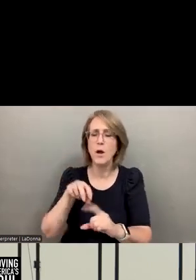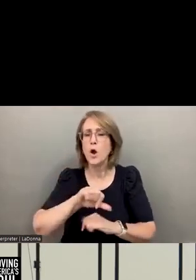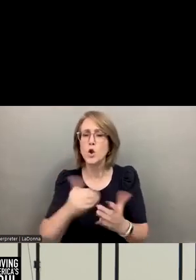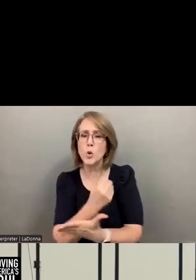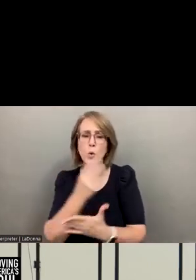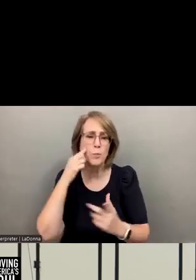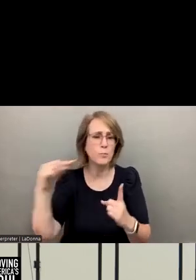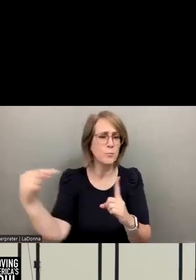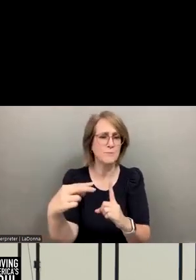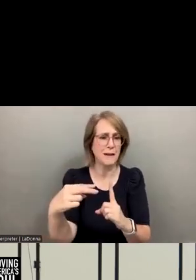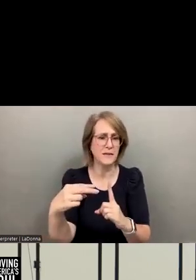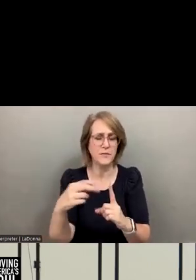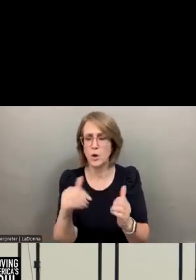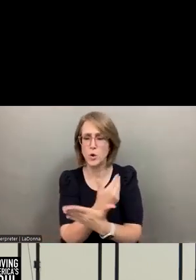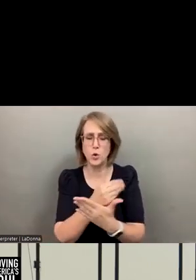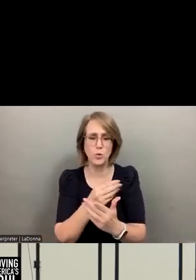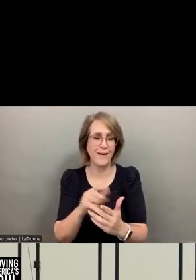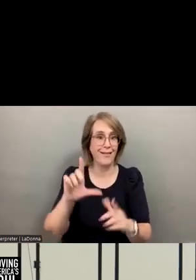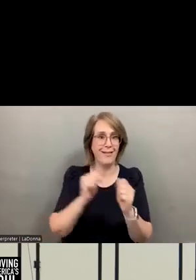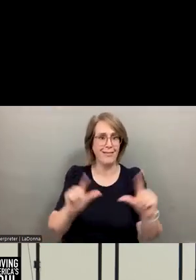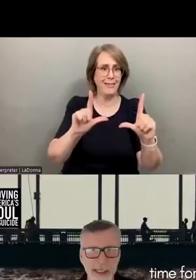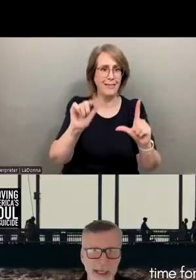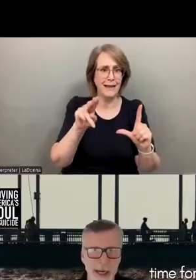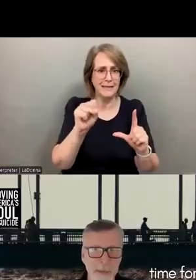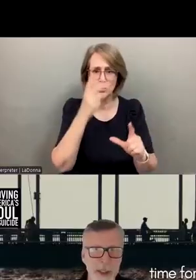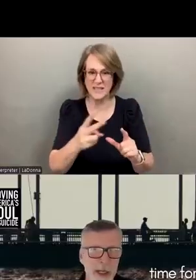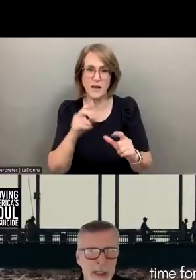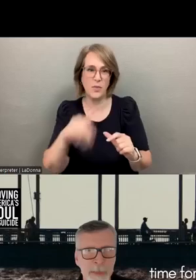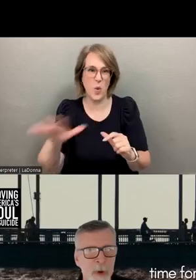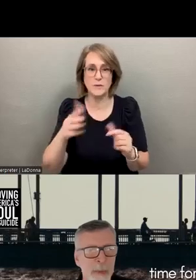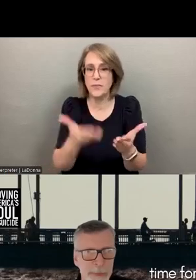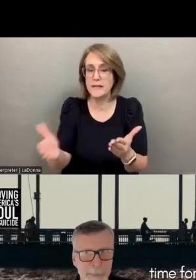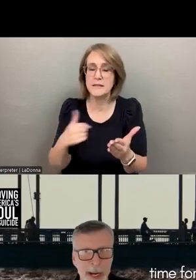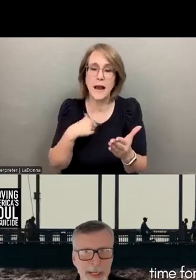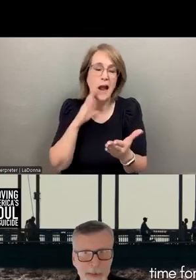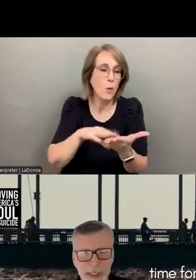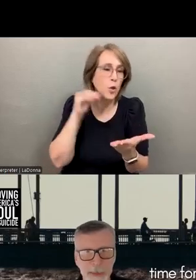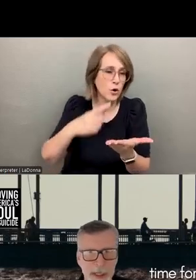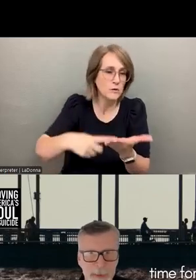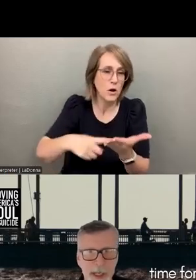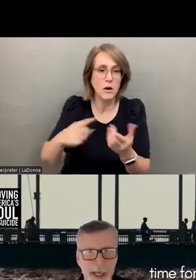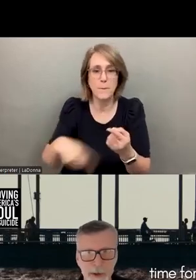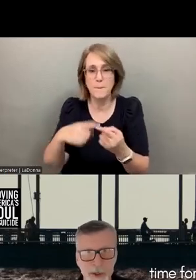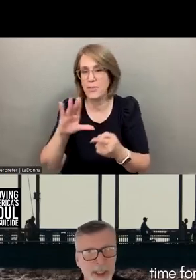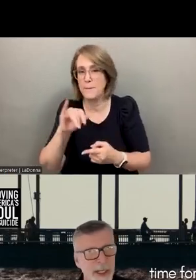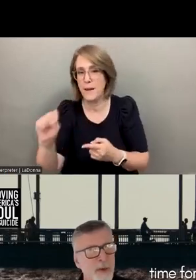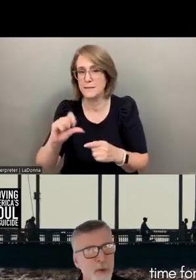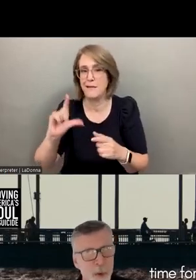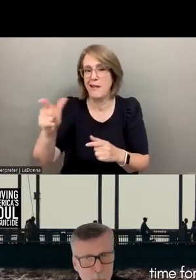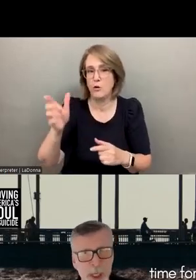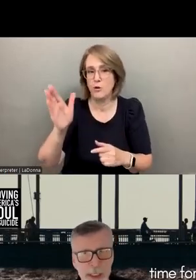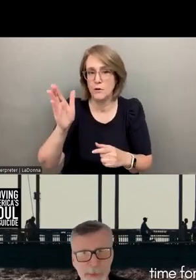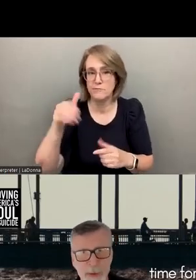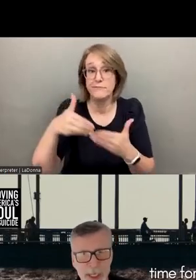eye, like we used to say, right? To help us hone in on those things. And I'm going to talk a little bit more about that bias when I speak a little bit later, too, because